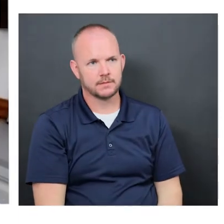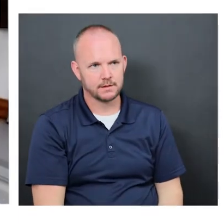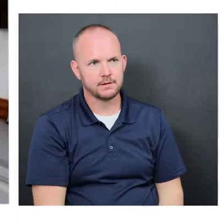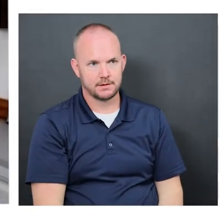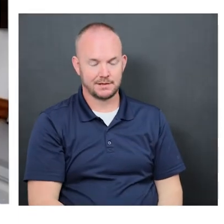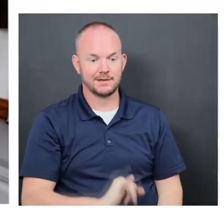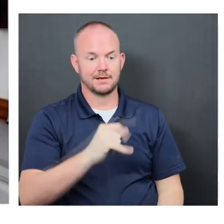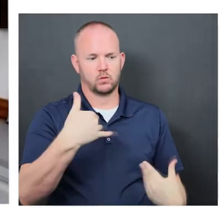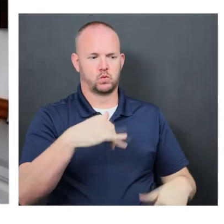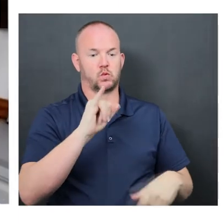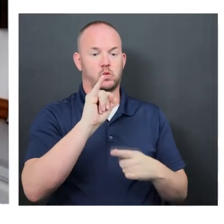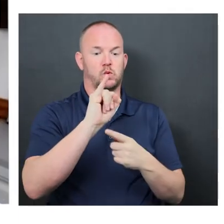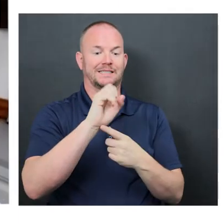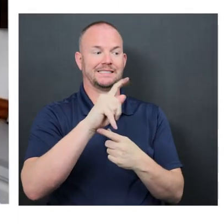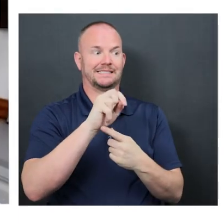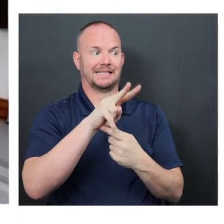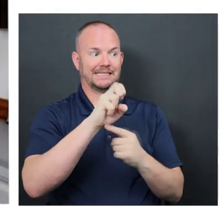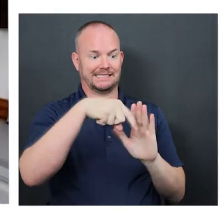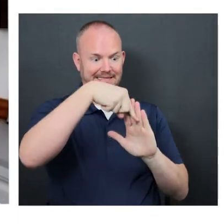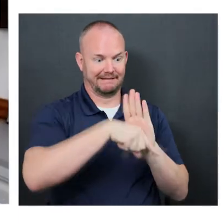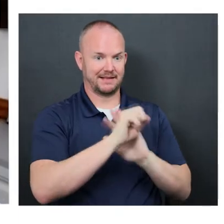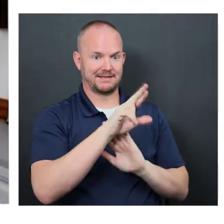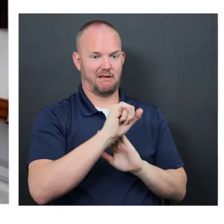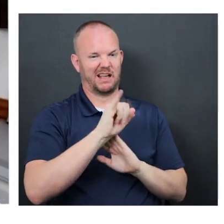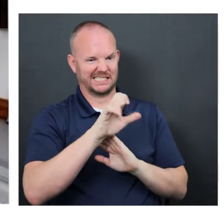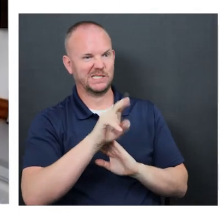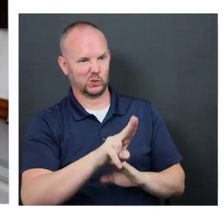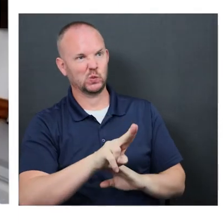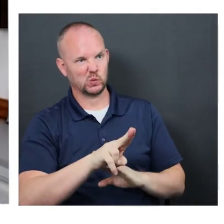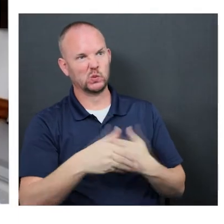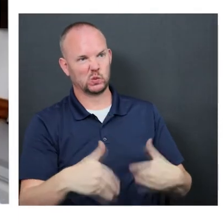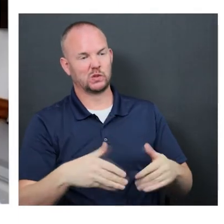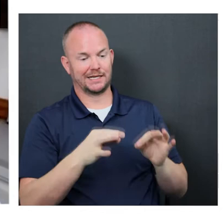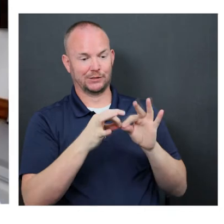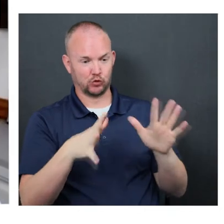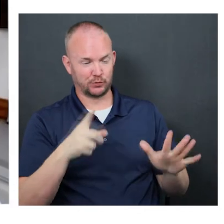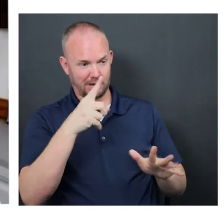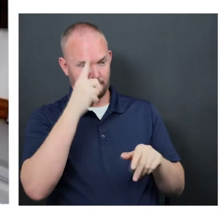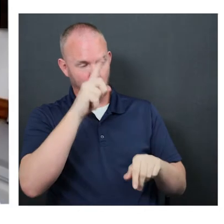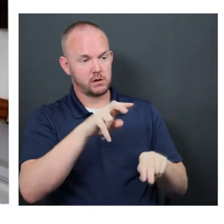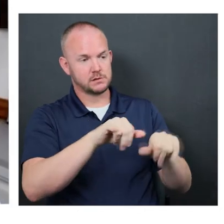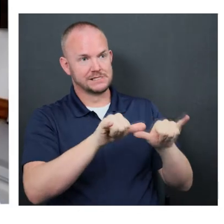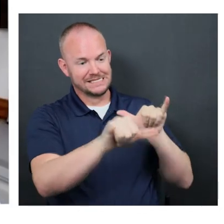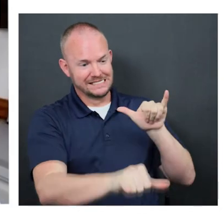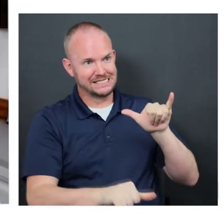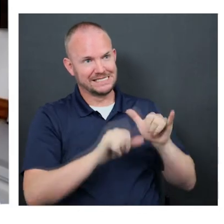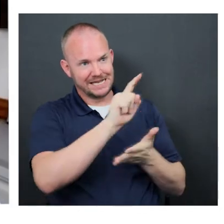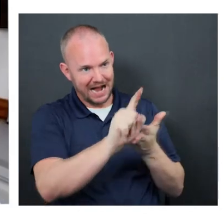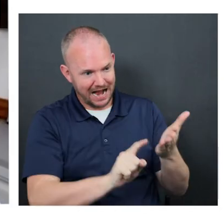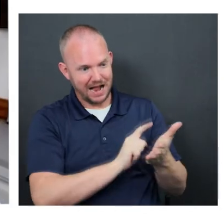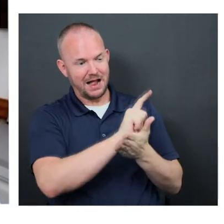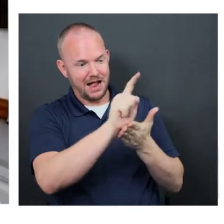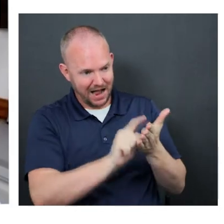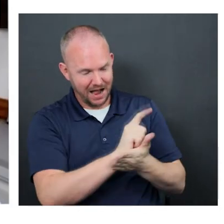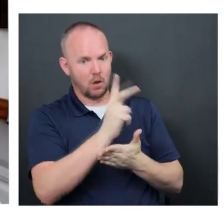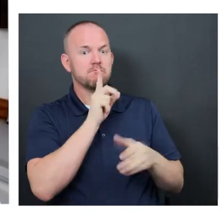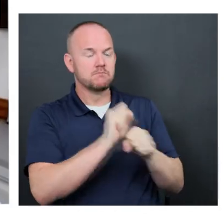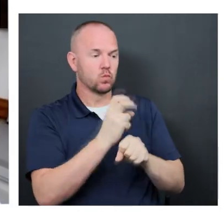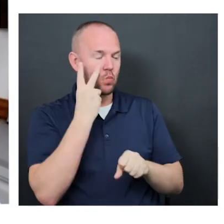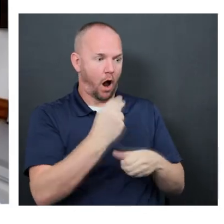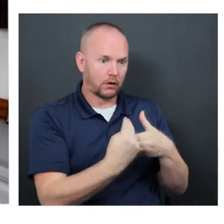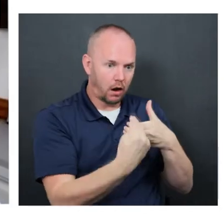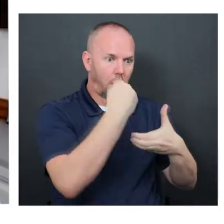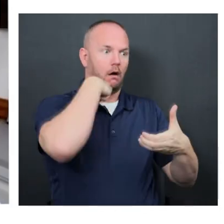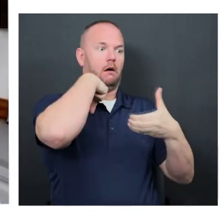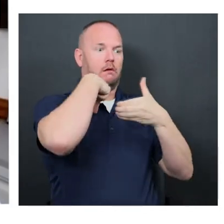we had interpreters in there for hours with patients when they were intubated, when they were extubated, when they took